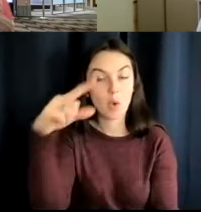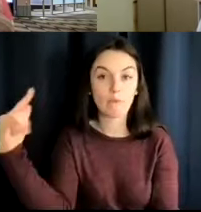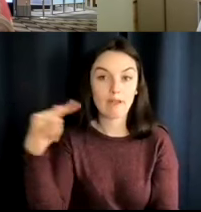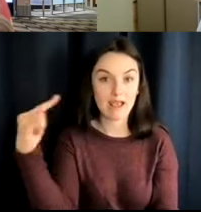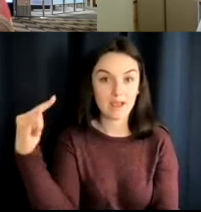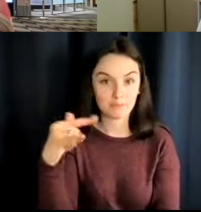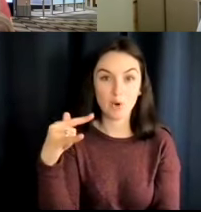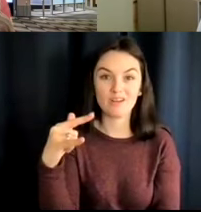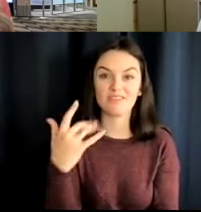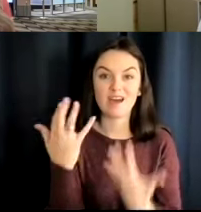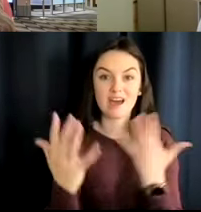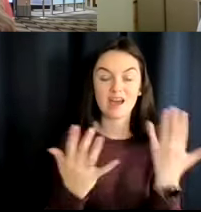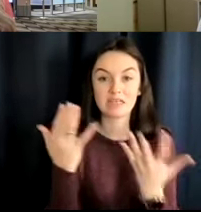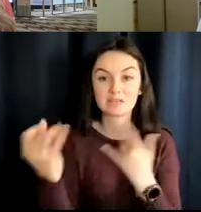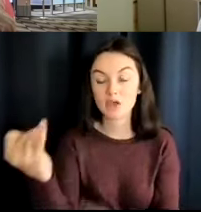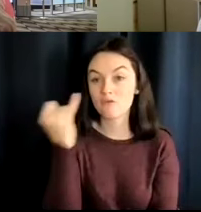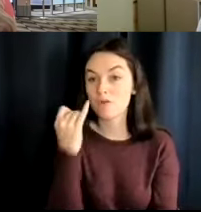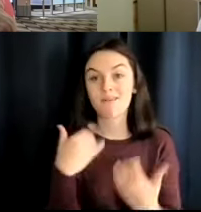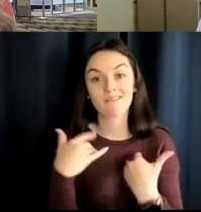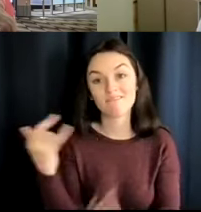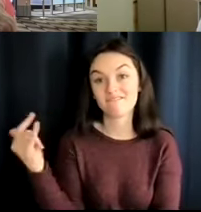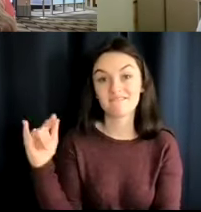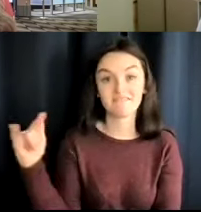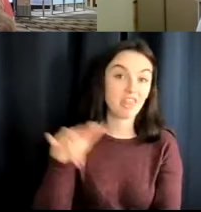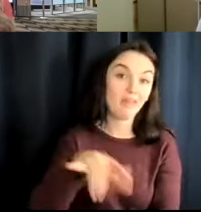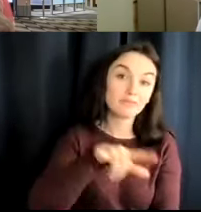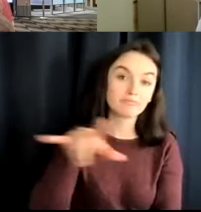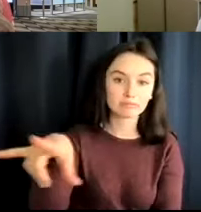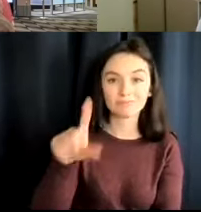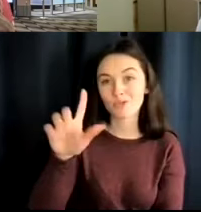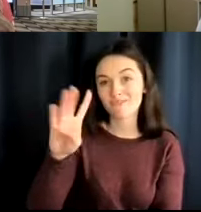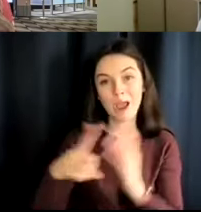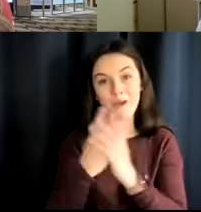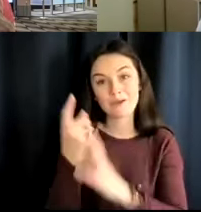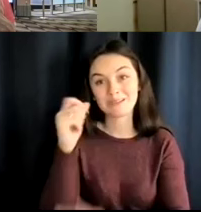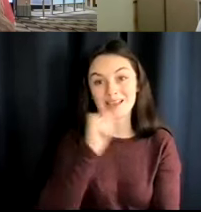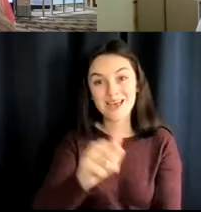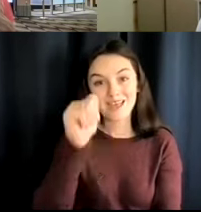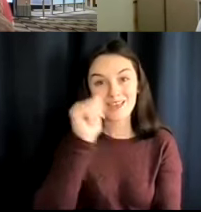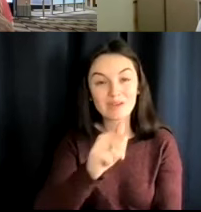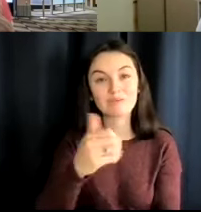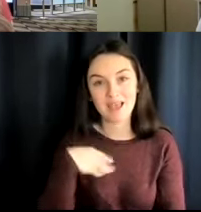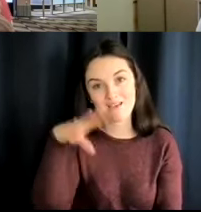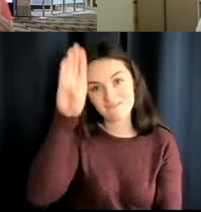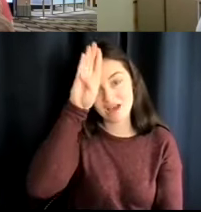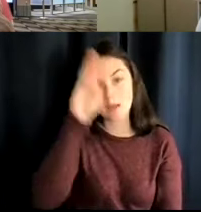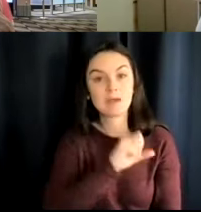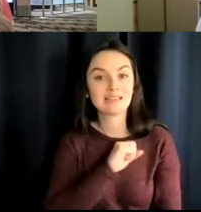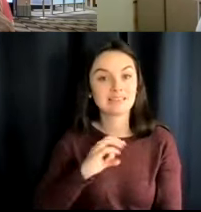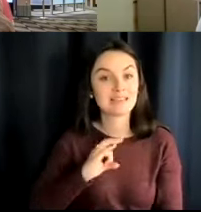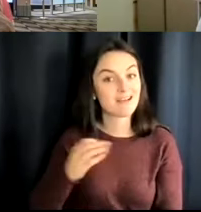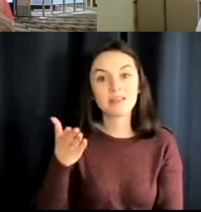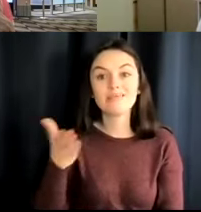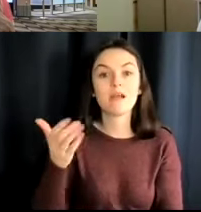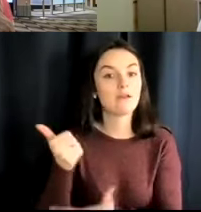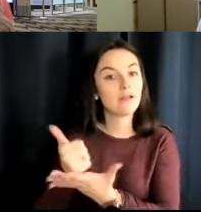the airport has flights going, which is pretty much 24 hours a day, we have firemen on staff. And all they're there for is to